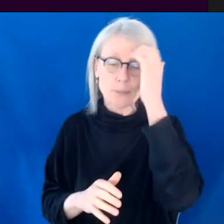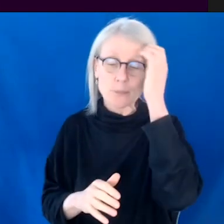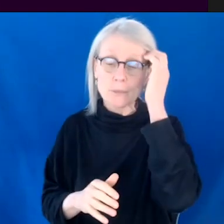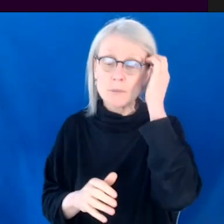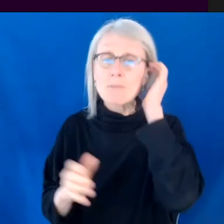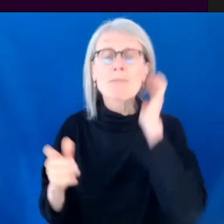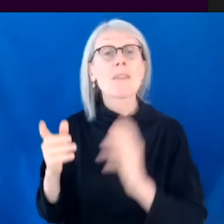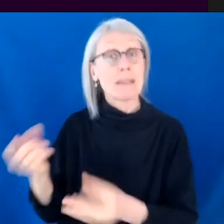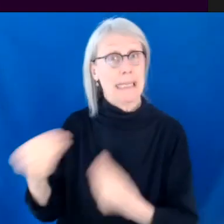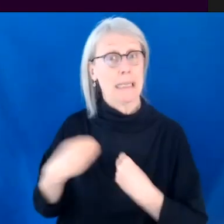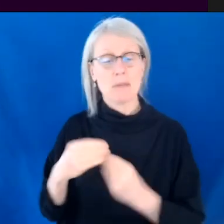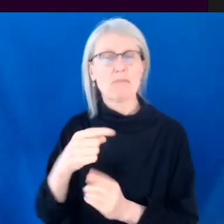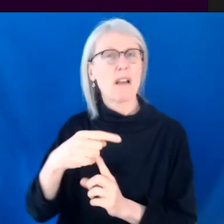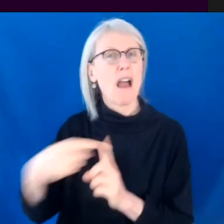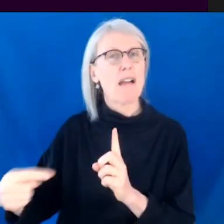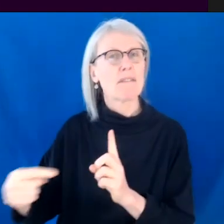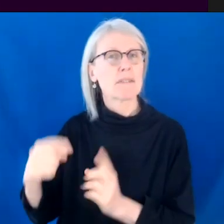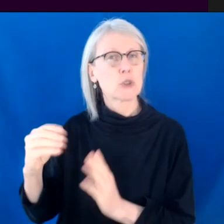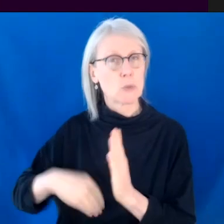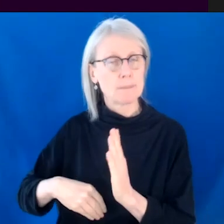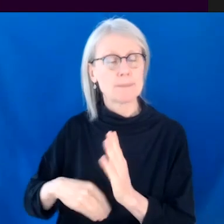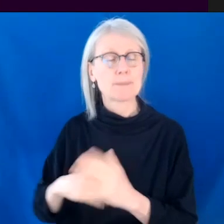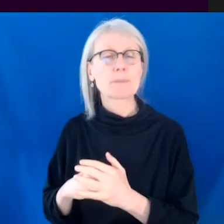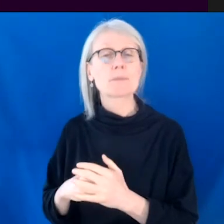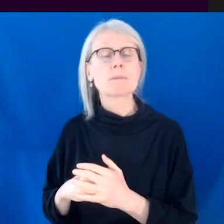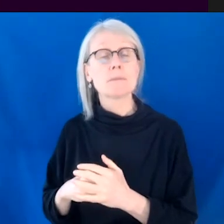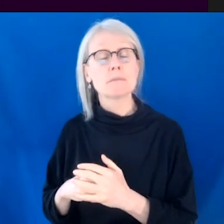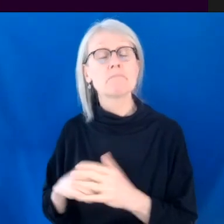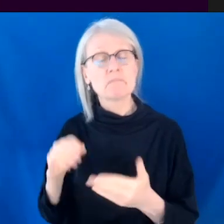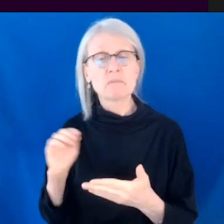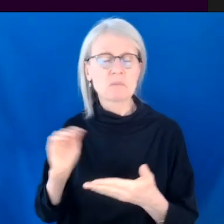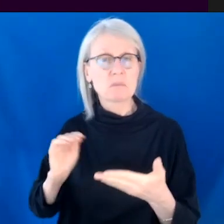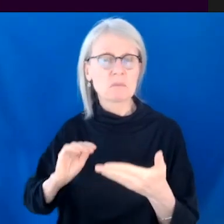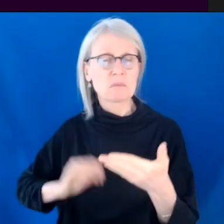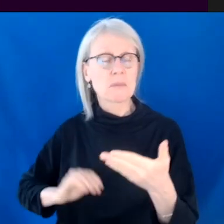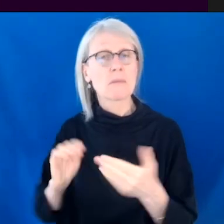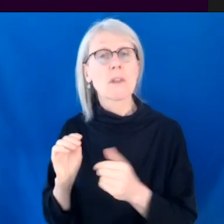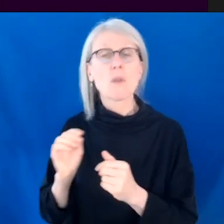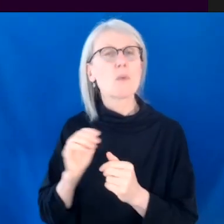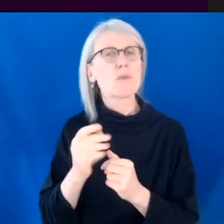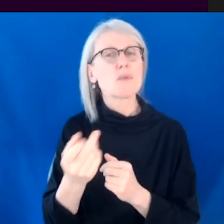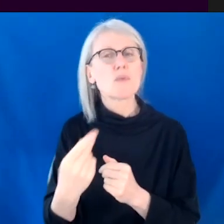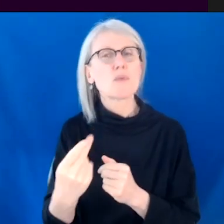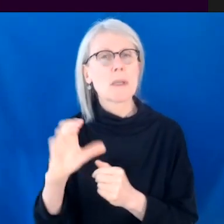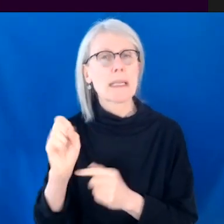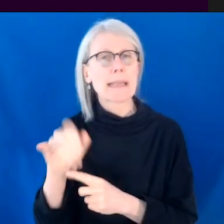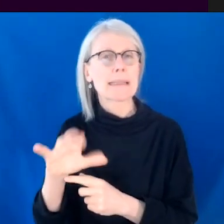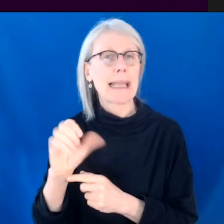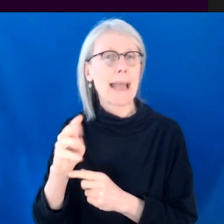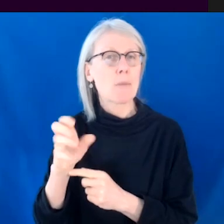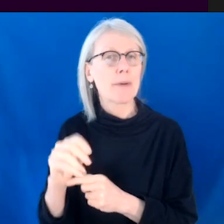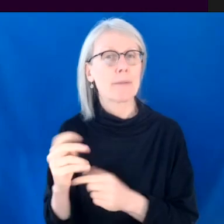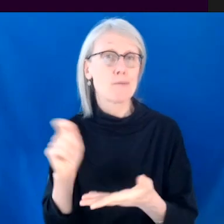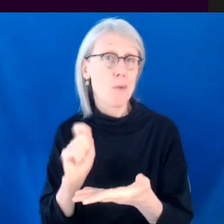script as I was, even as the script coordinator, I got half the script, which I co-wrote the script with Tassie Cameron. And